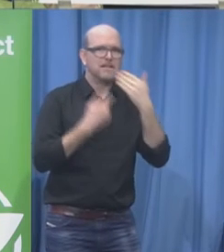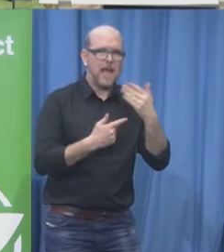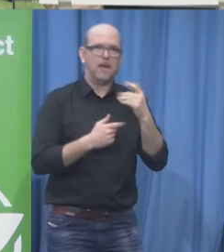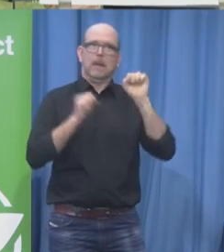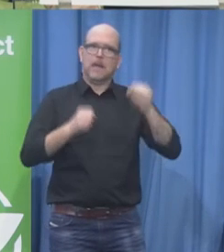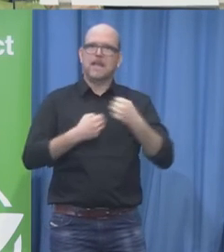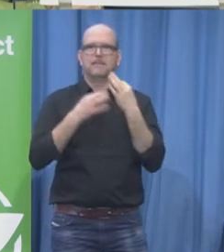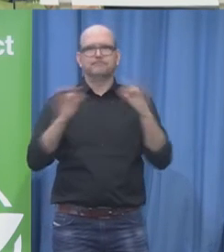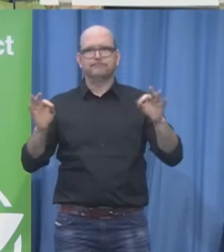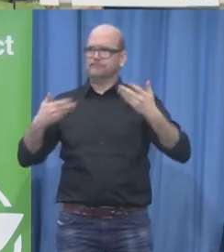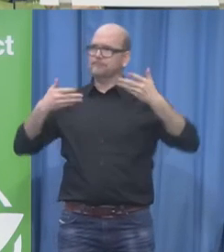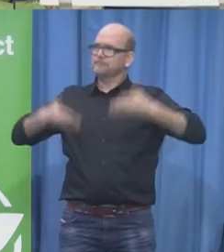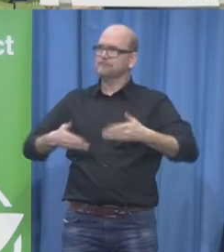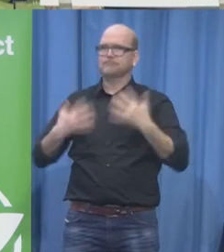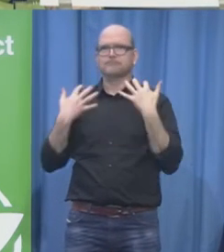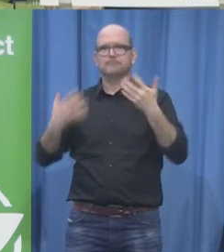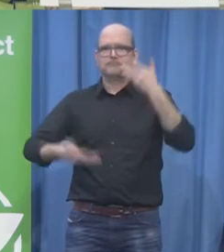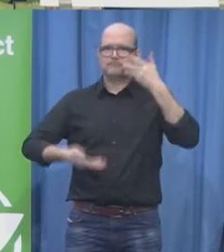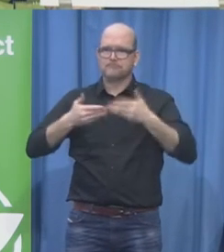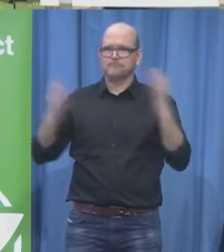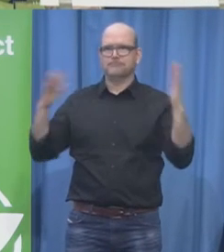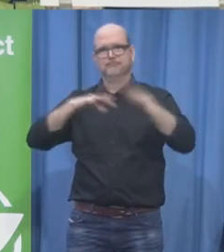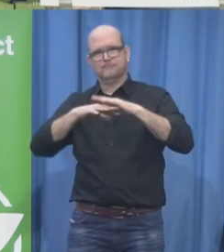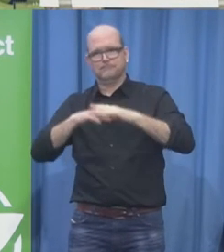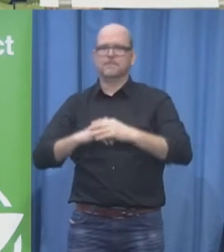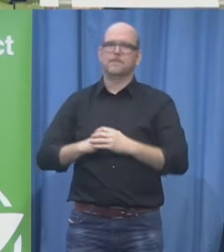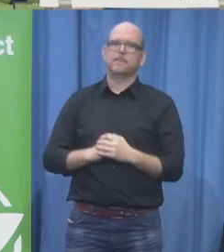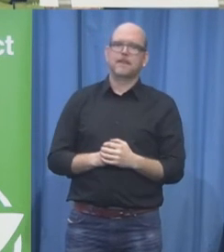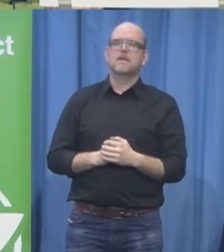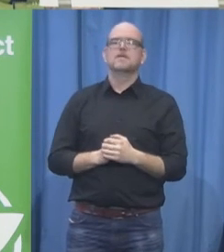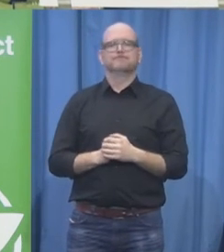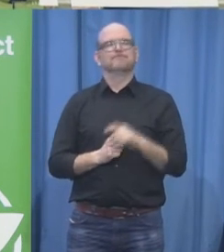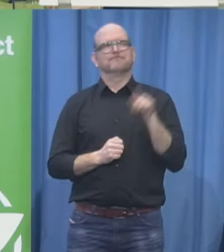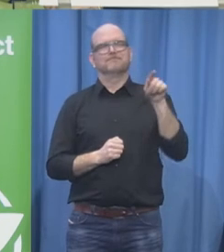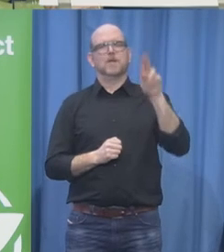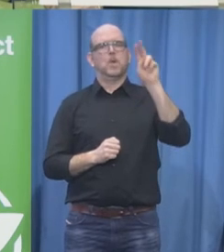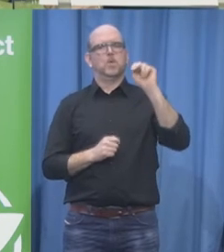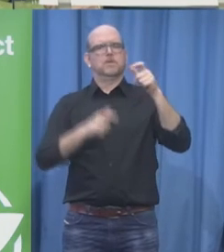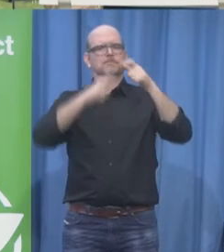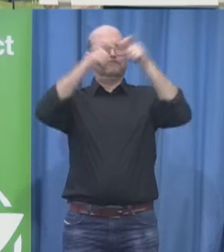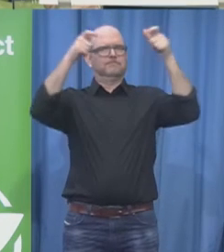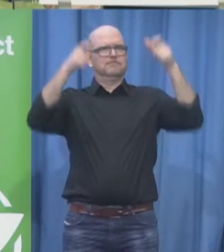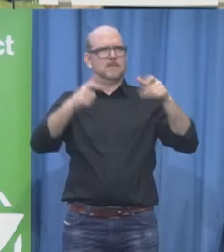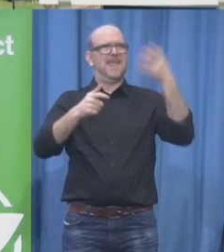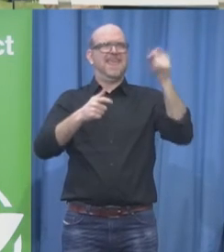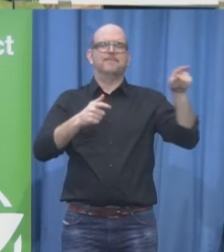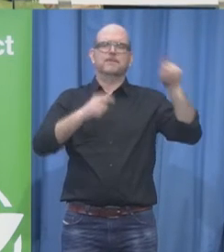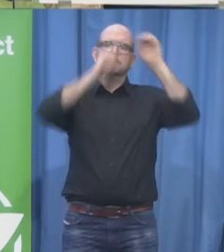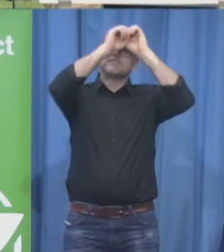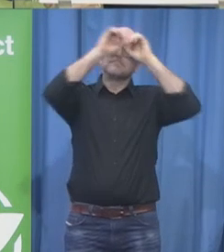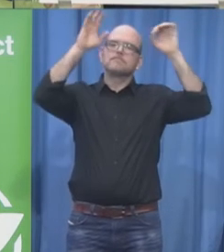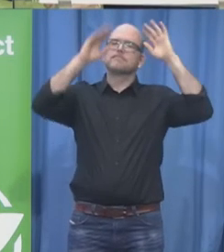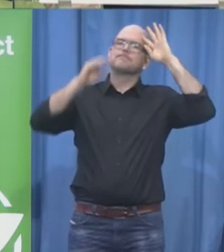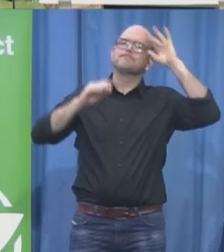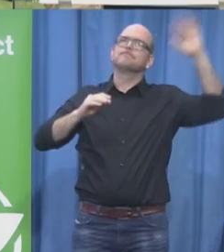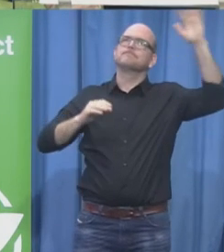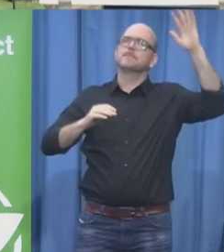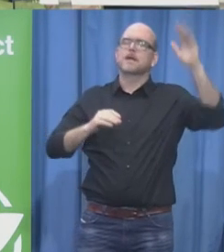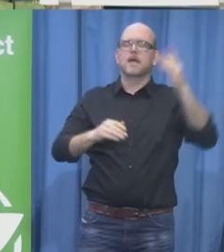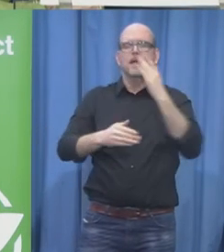the United Nations on the rights of persons with disabilities into action this convention